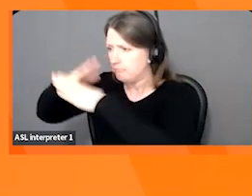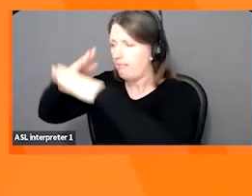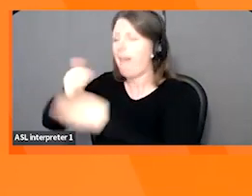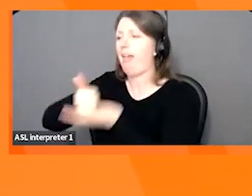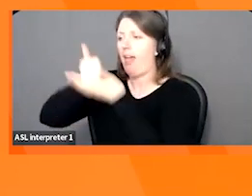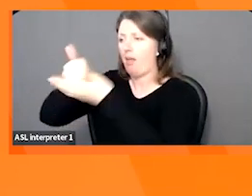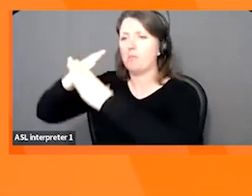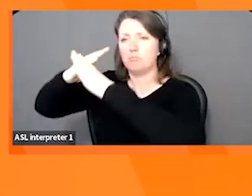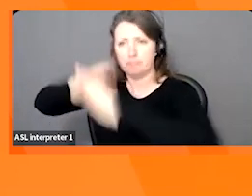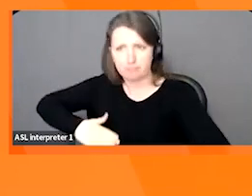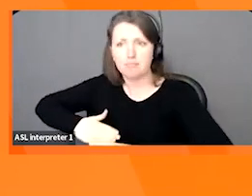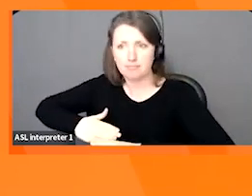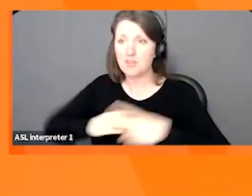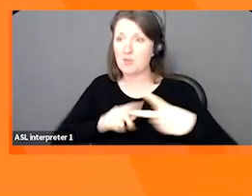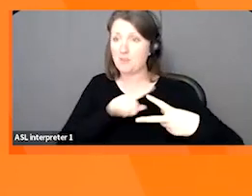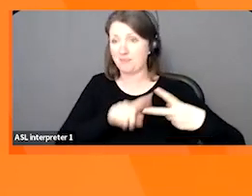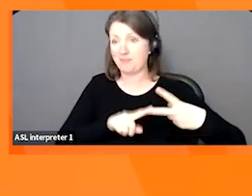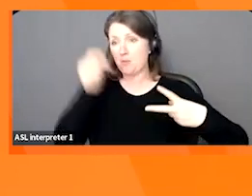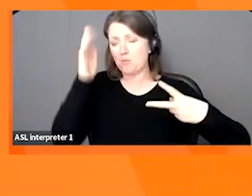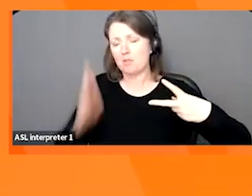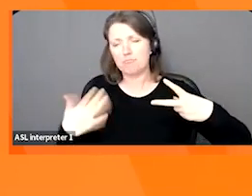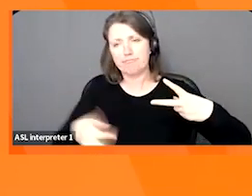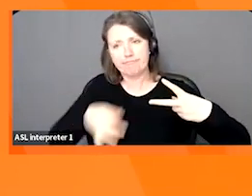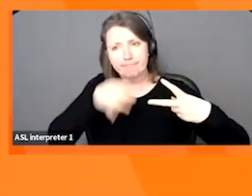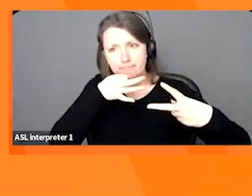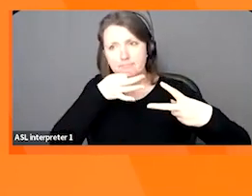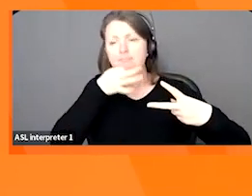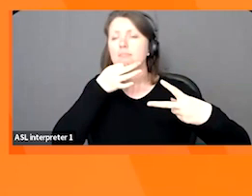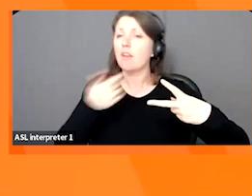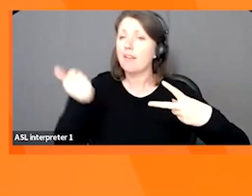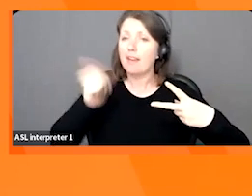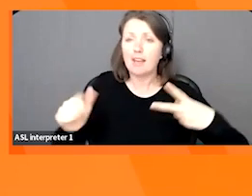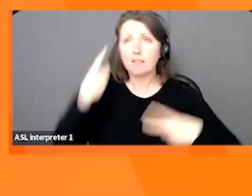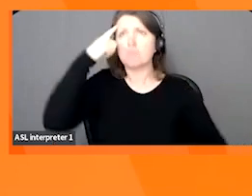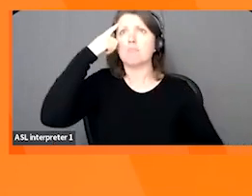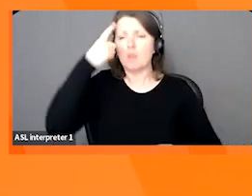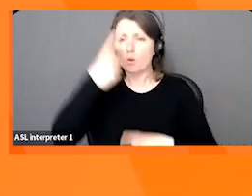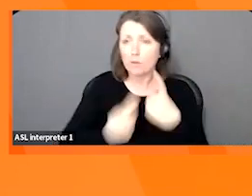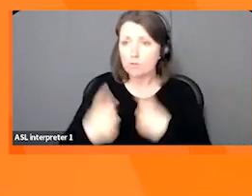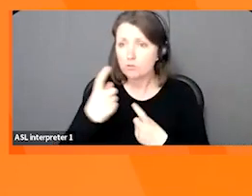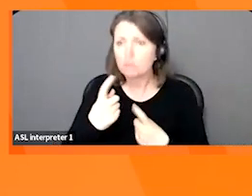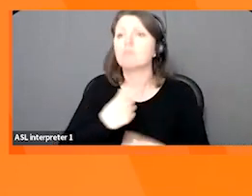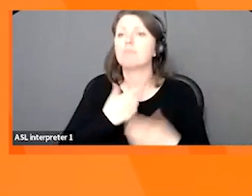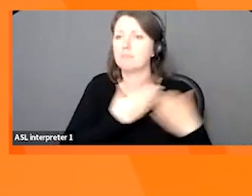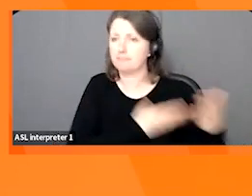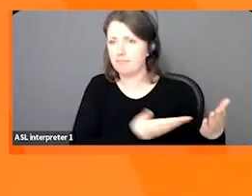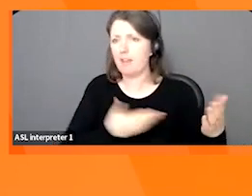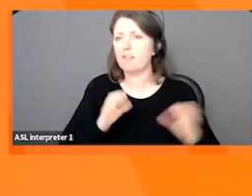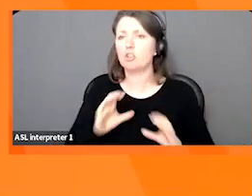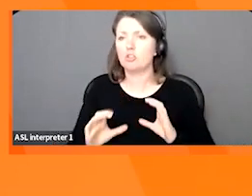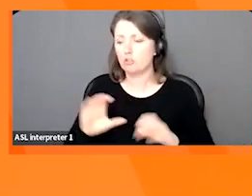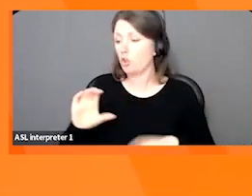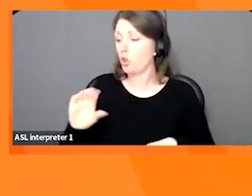we're in excellent hands and should you have any questions during the presentation, of course, please use the Q&A feature below